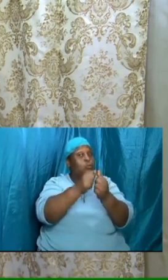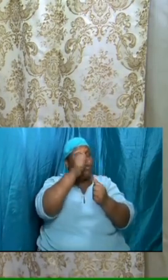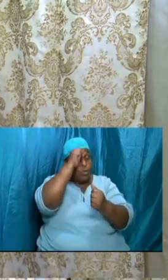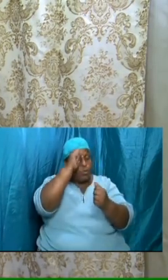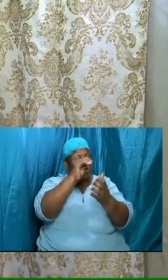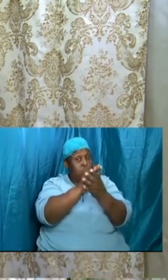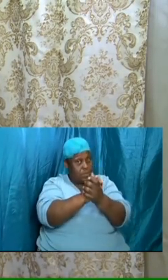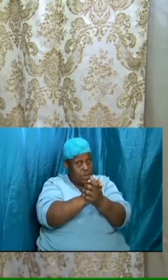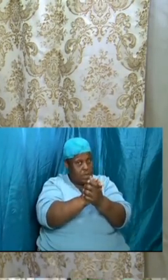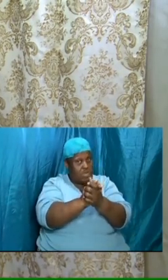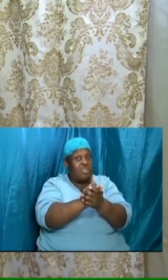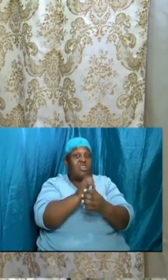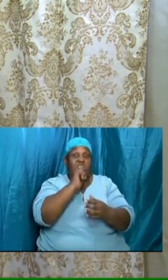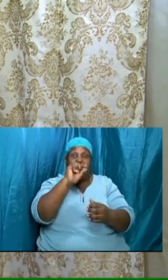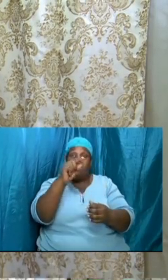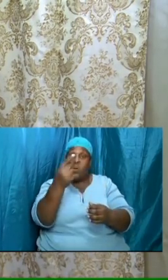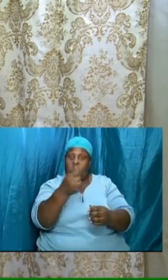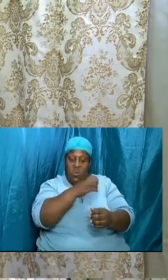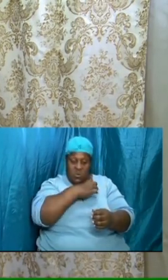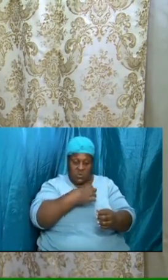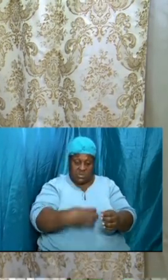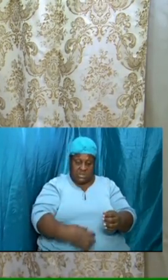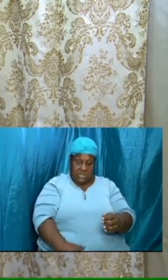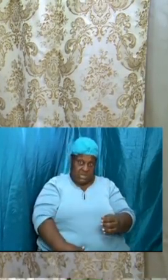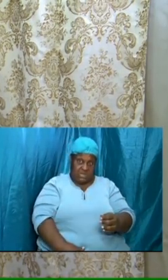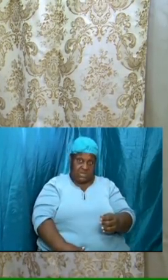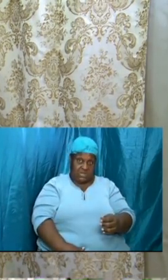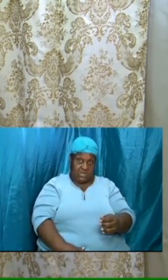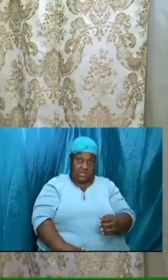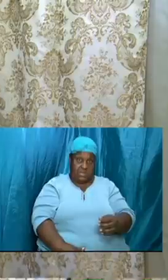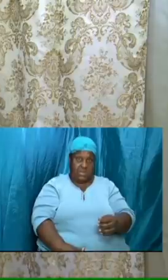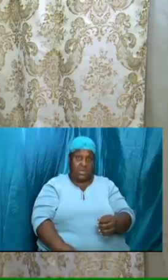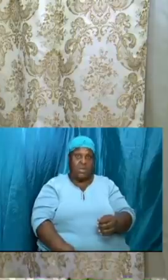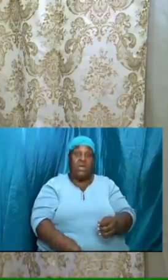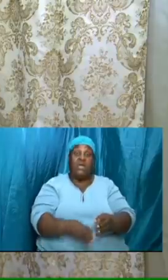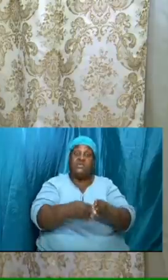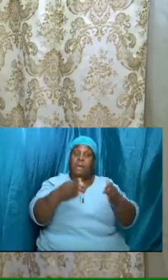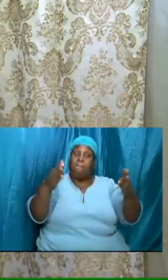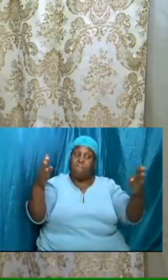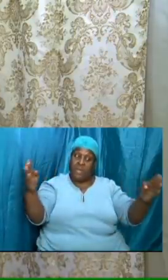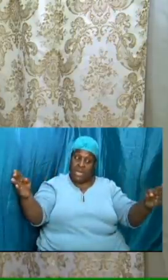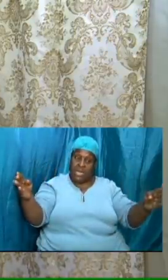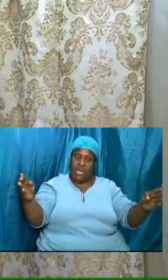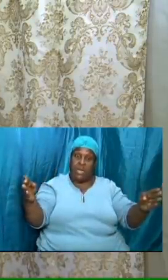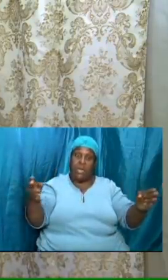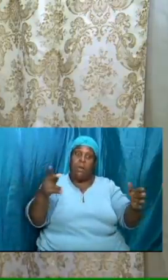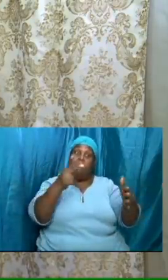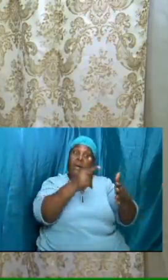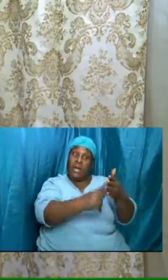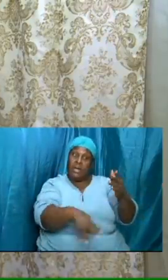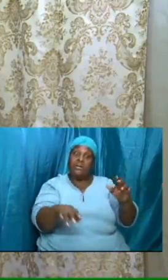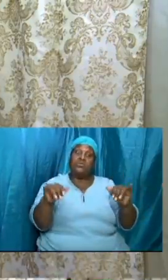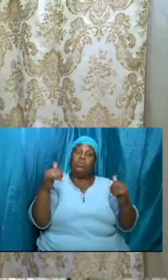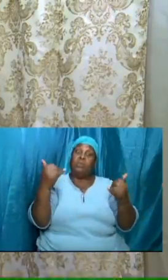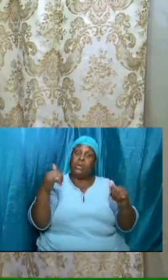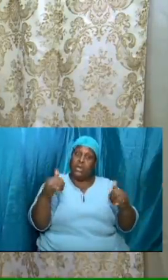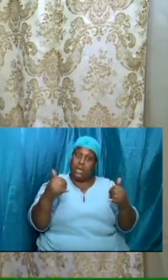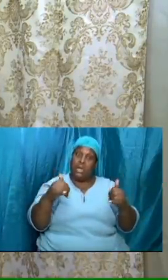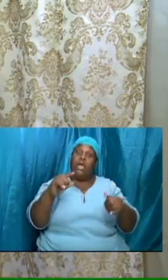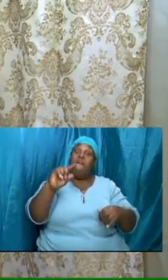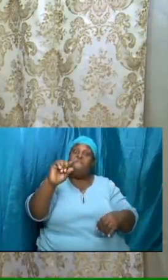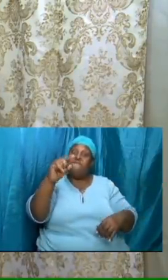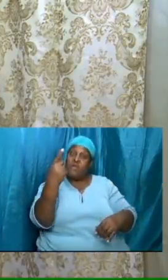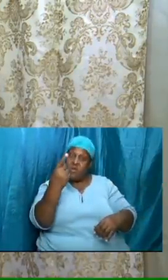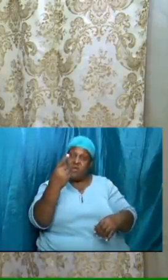has a significant role has a major role to play first in